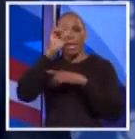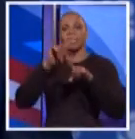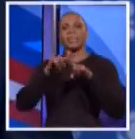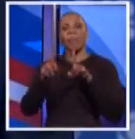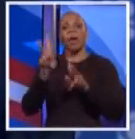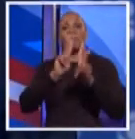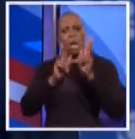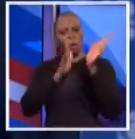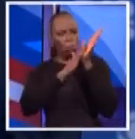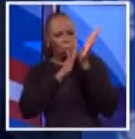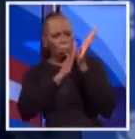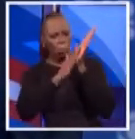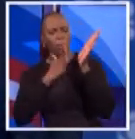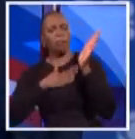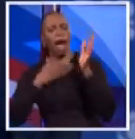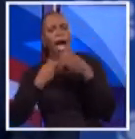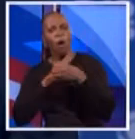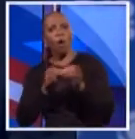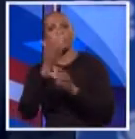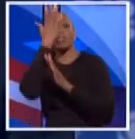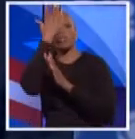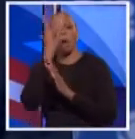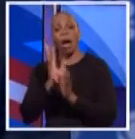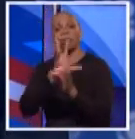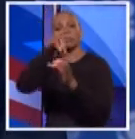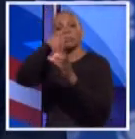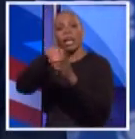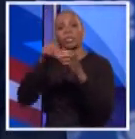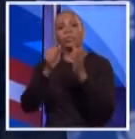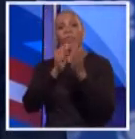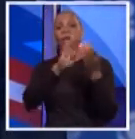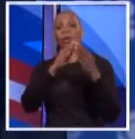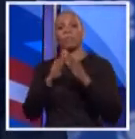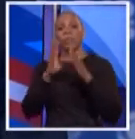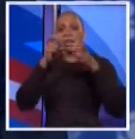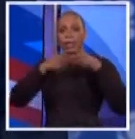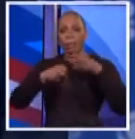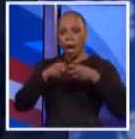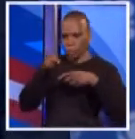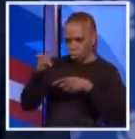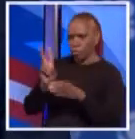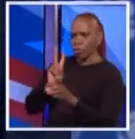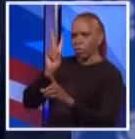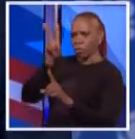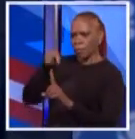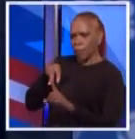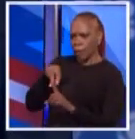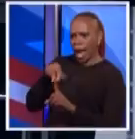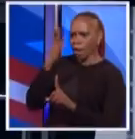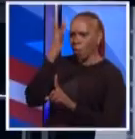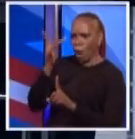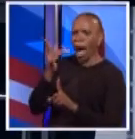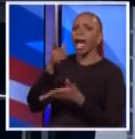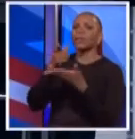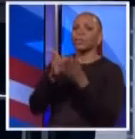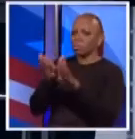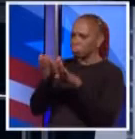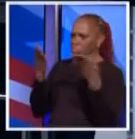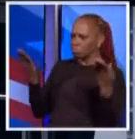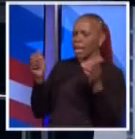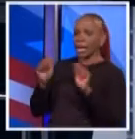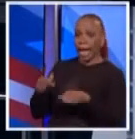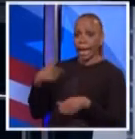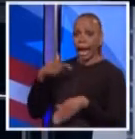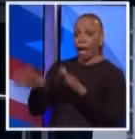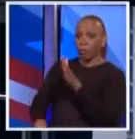praised my office because we engage the community in all these issues. You could have applied to the community board because it was certainly open to you, and I would have appointed